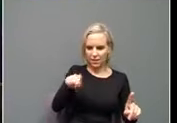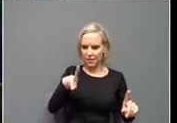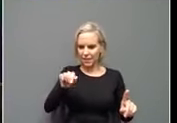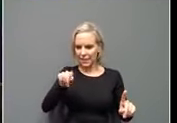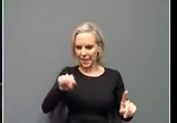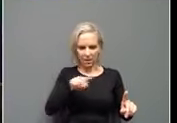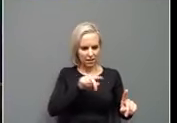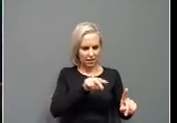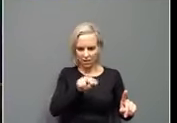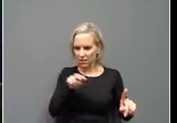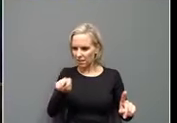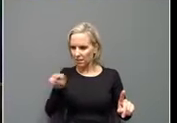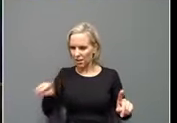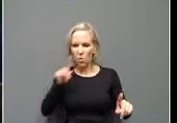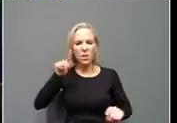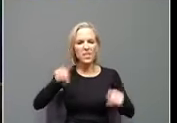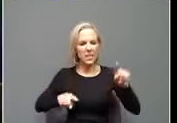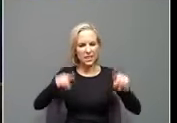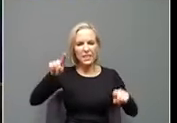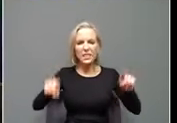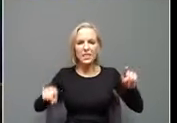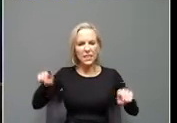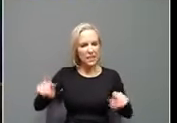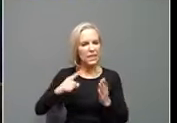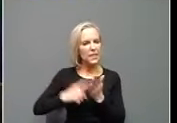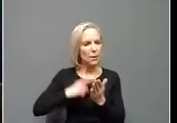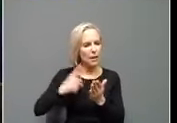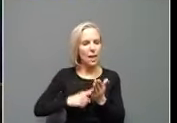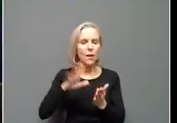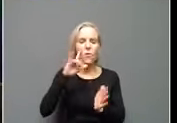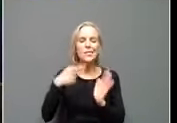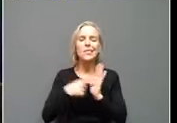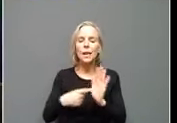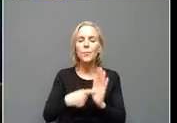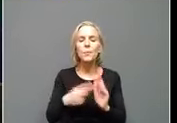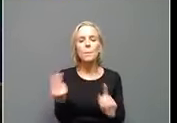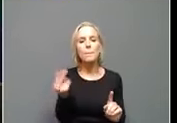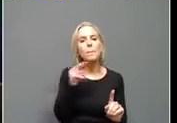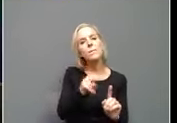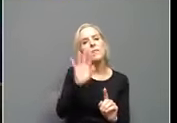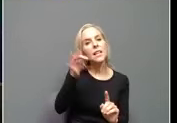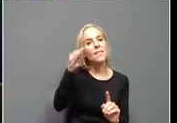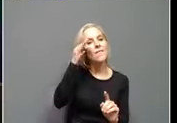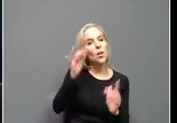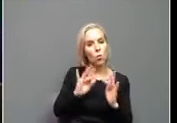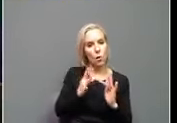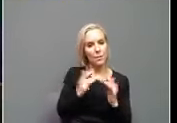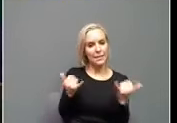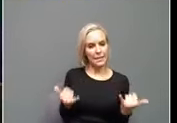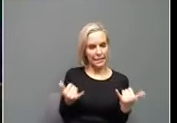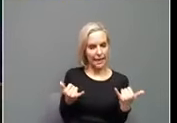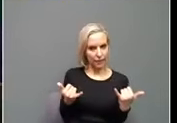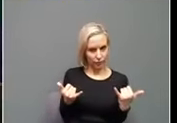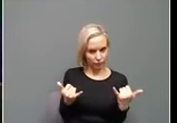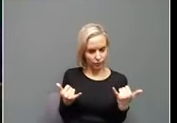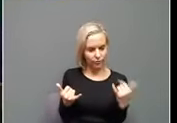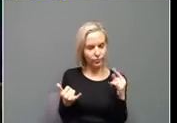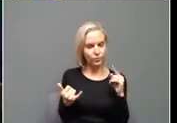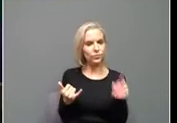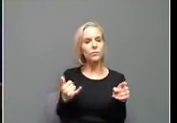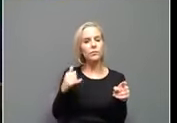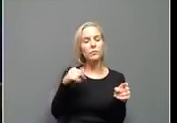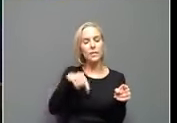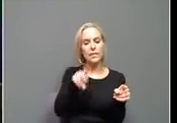of a couple percentage points sometimes. So I'll give you an example. If you look on the federal website today, it shows that in Kentucky,